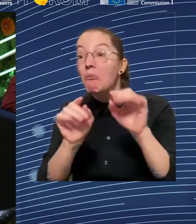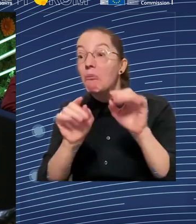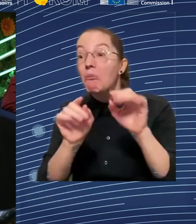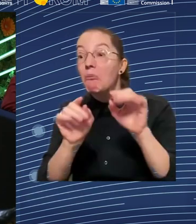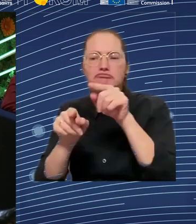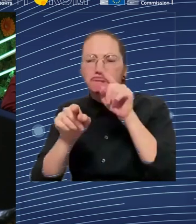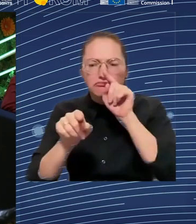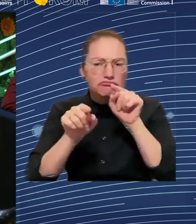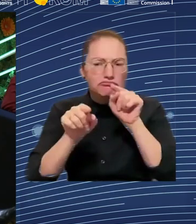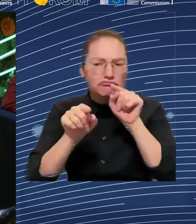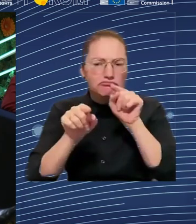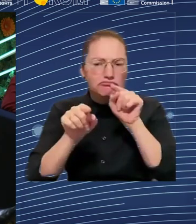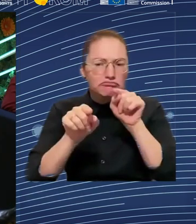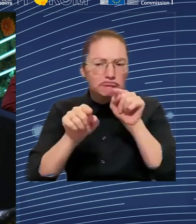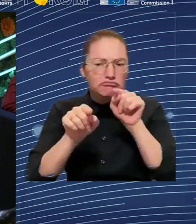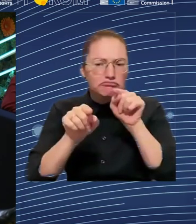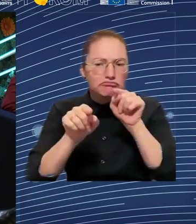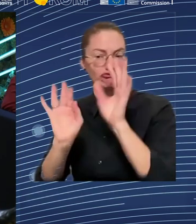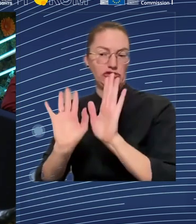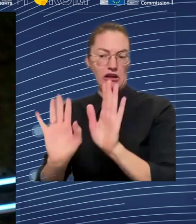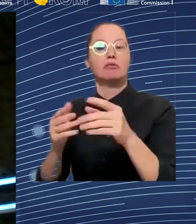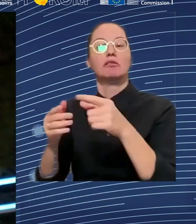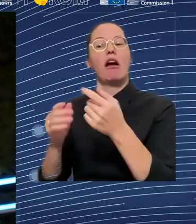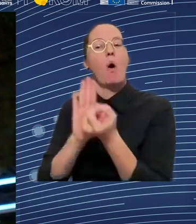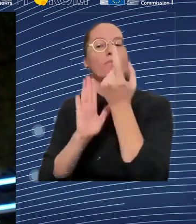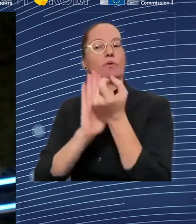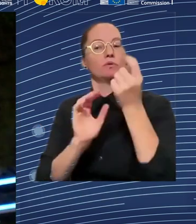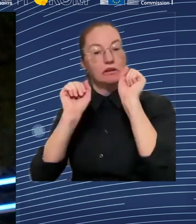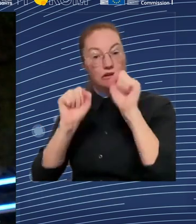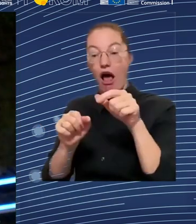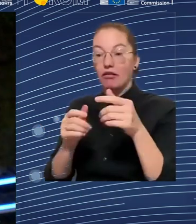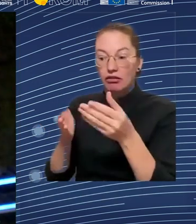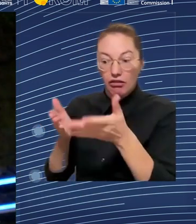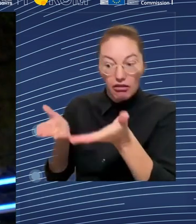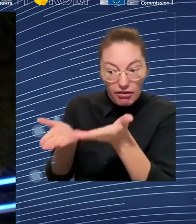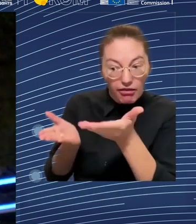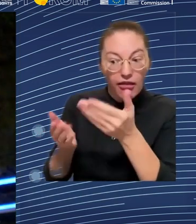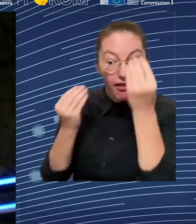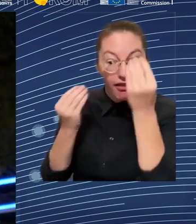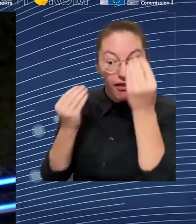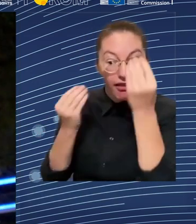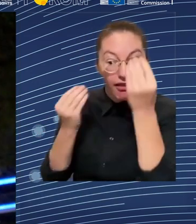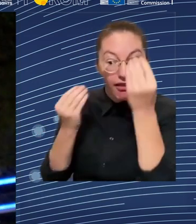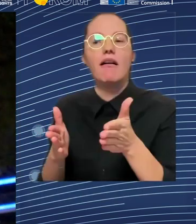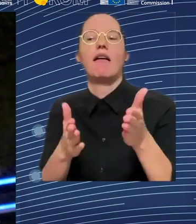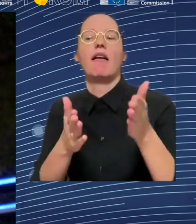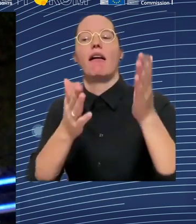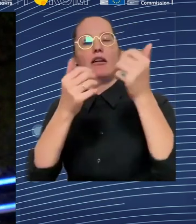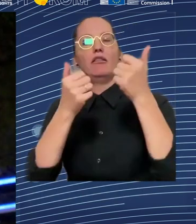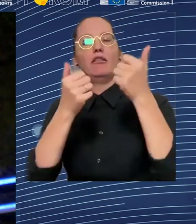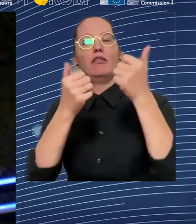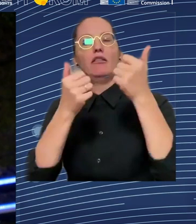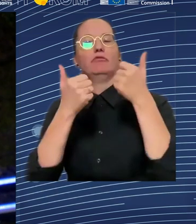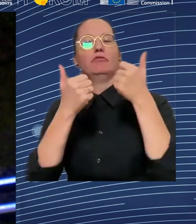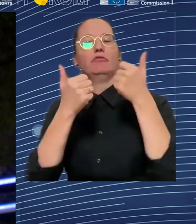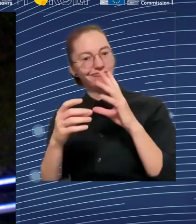micro-credentials can be that. We can design these micro-credential systems much more rapidly in light